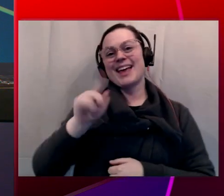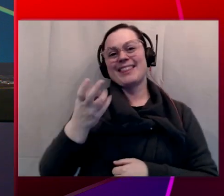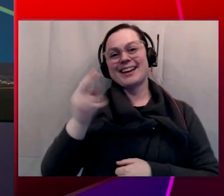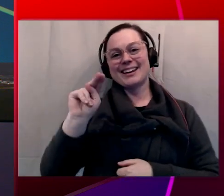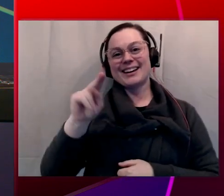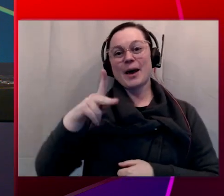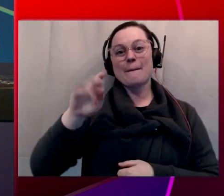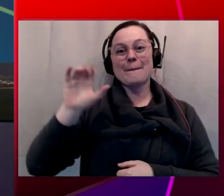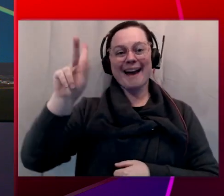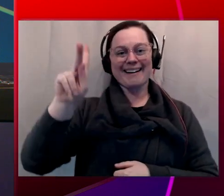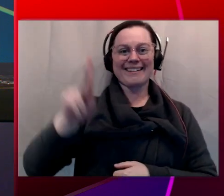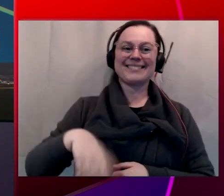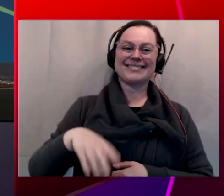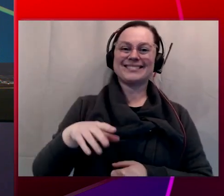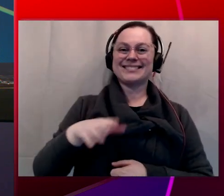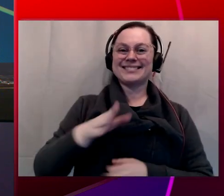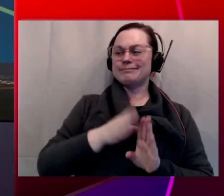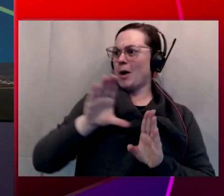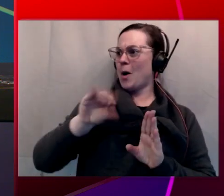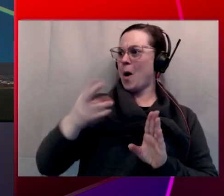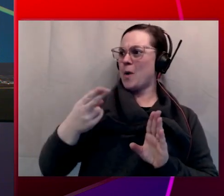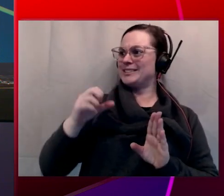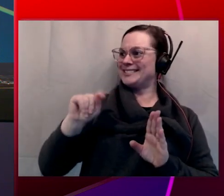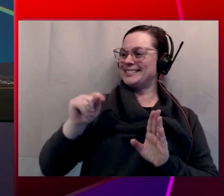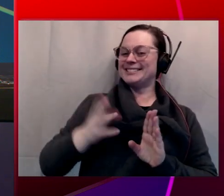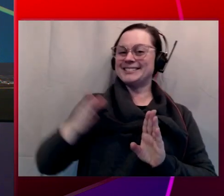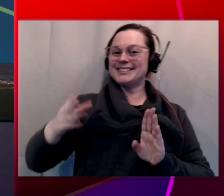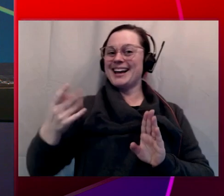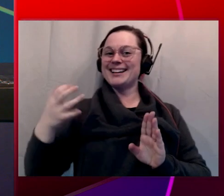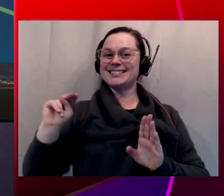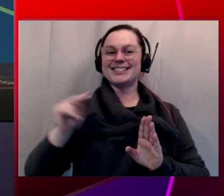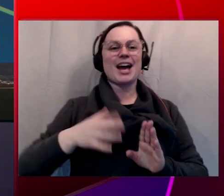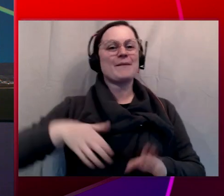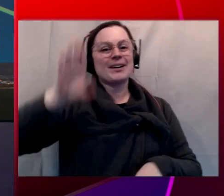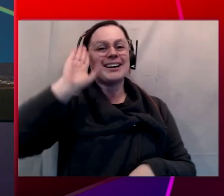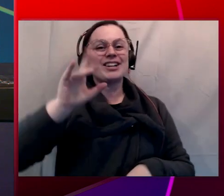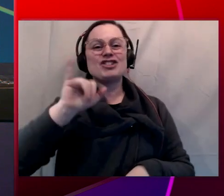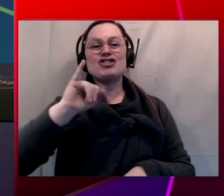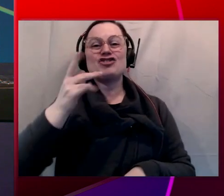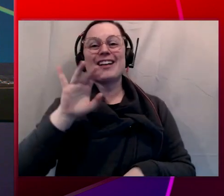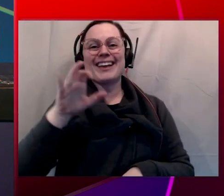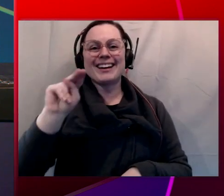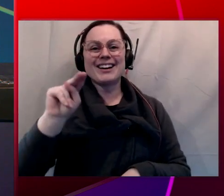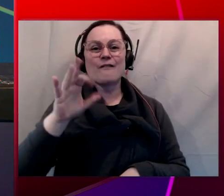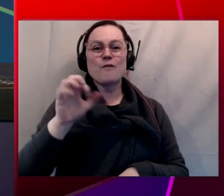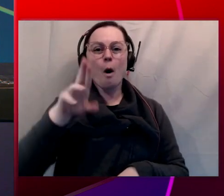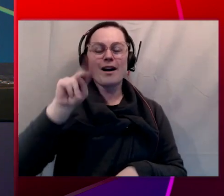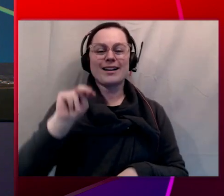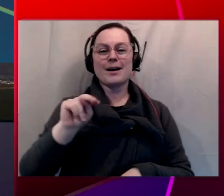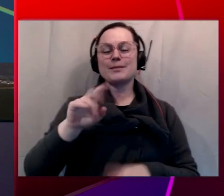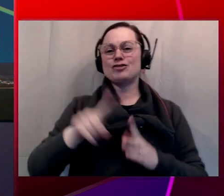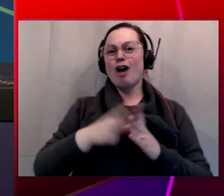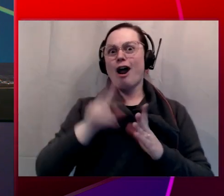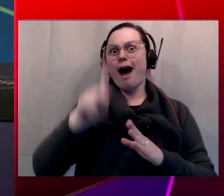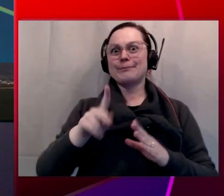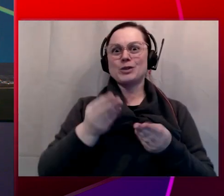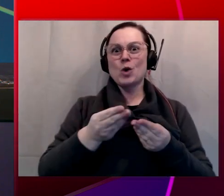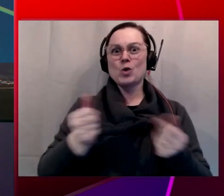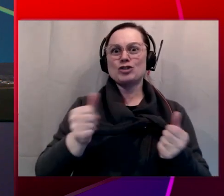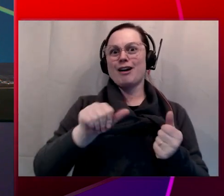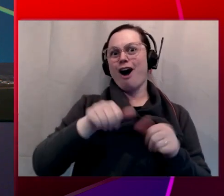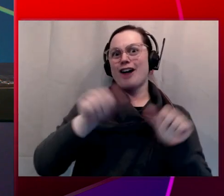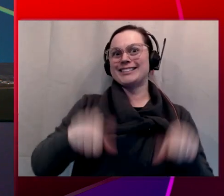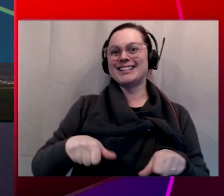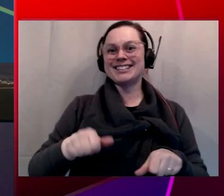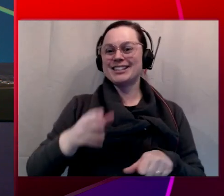my co-host and a guest. Yeah, my name is Jillian Ford and I'm a startup solutions architect and the real star today is Rahul. I appreciate it.